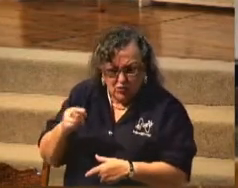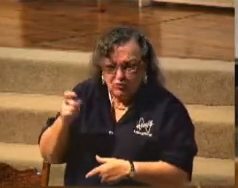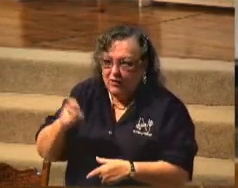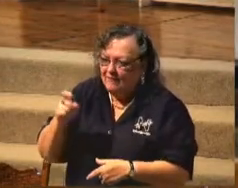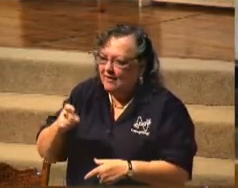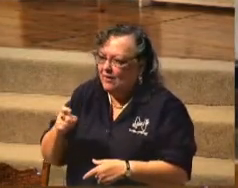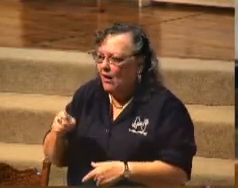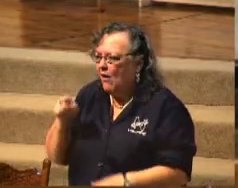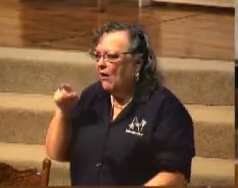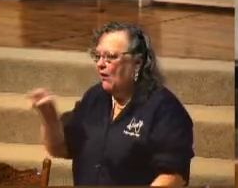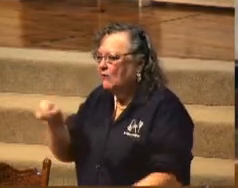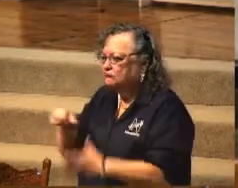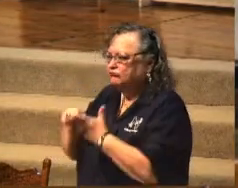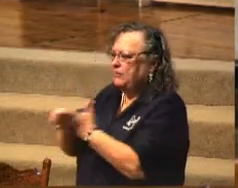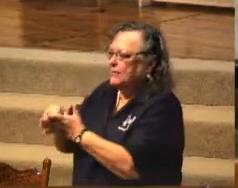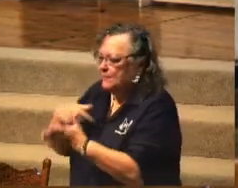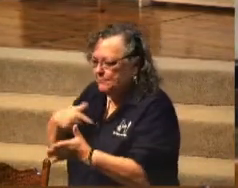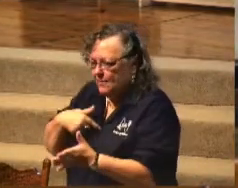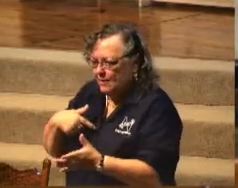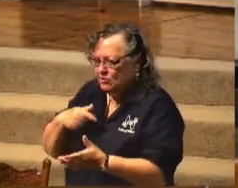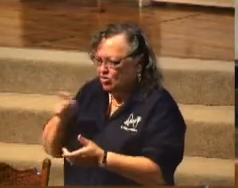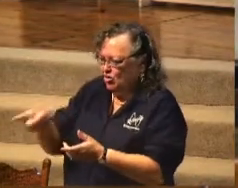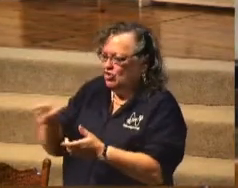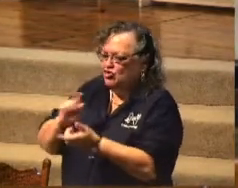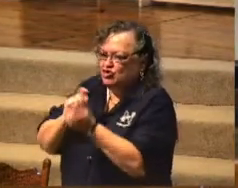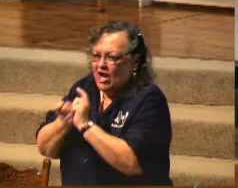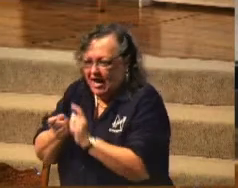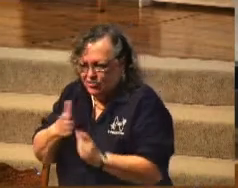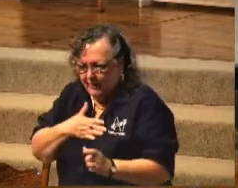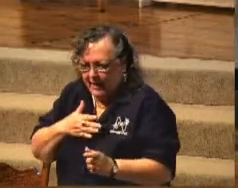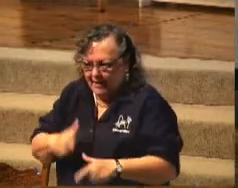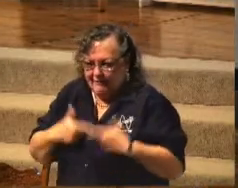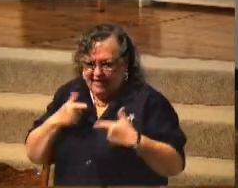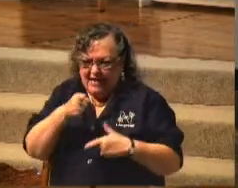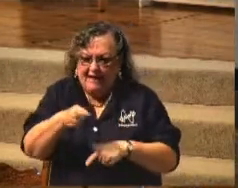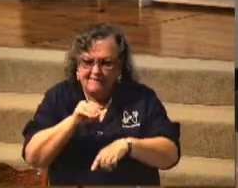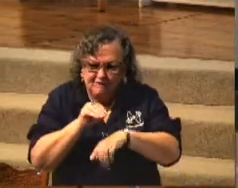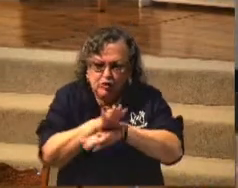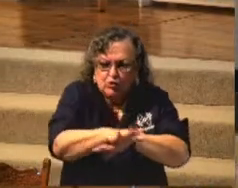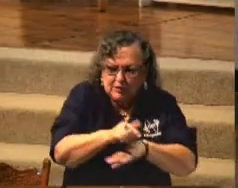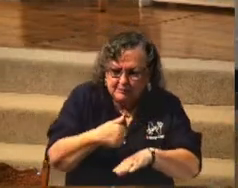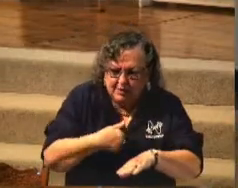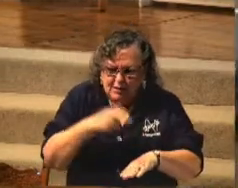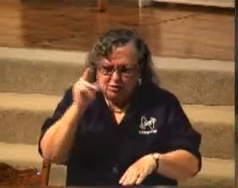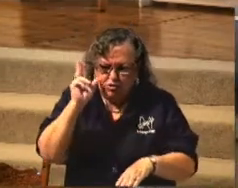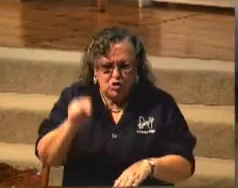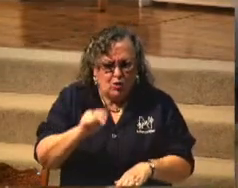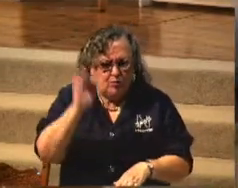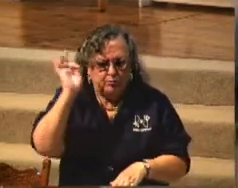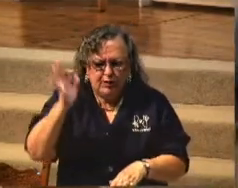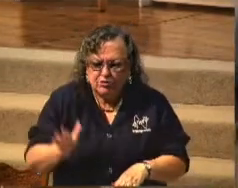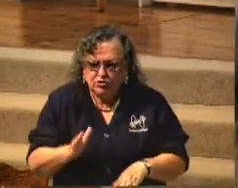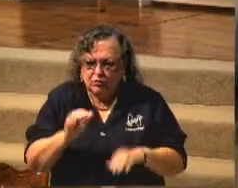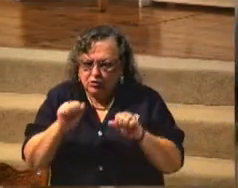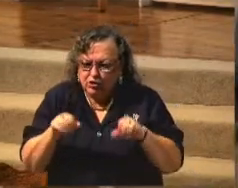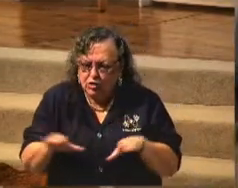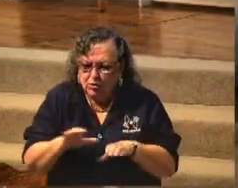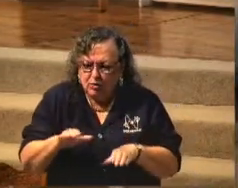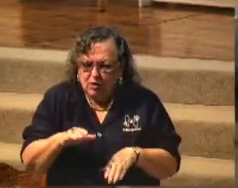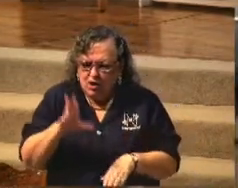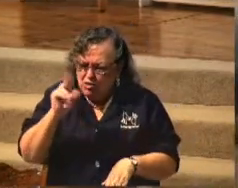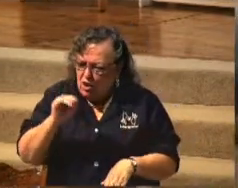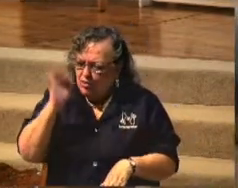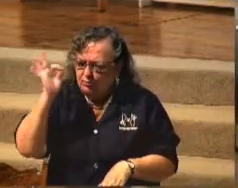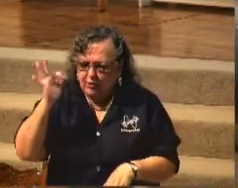life for the Lord Jesus Christ. She changed my life. He had an influence that no preacher ever touched. No preacher